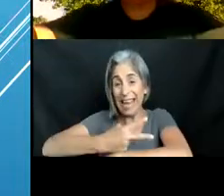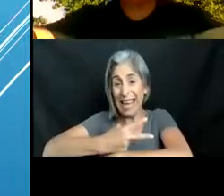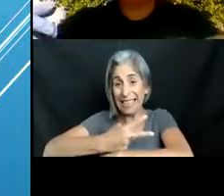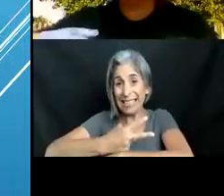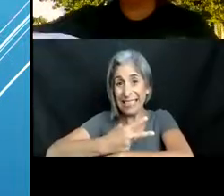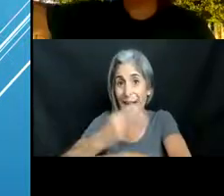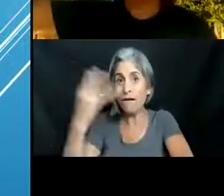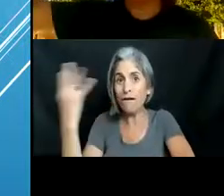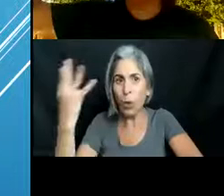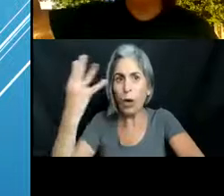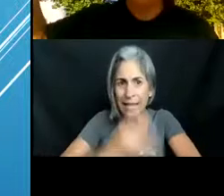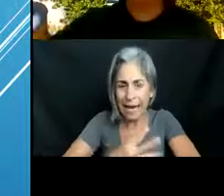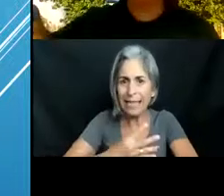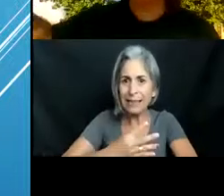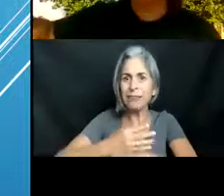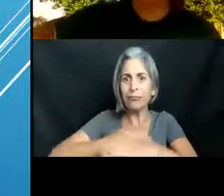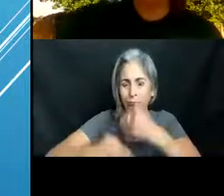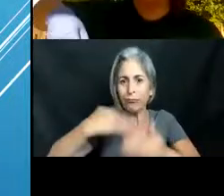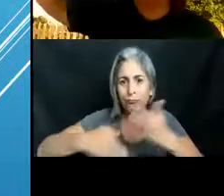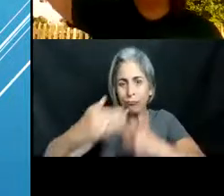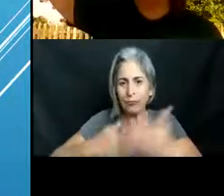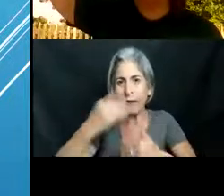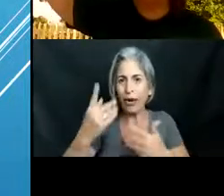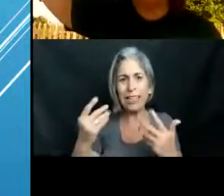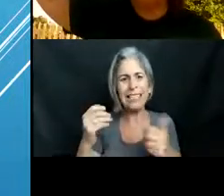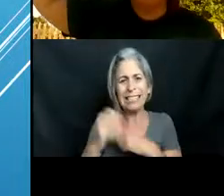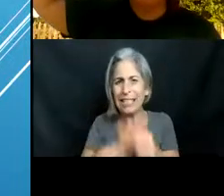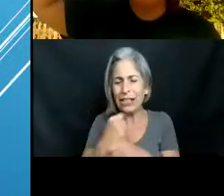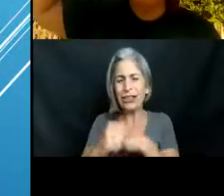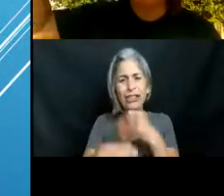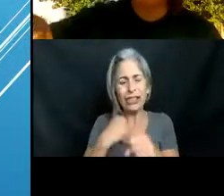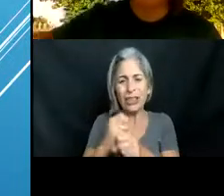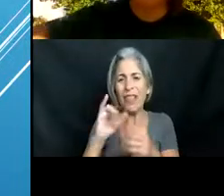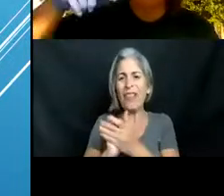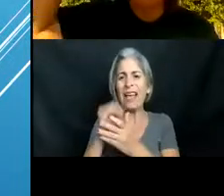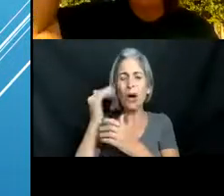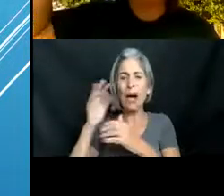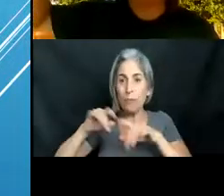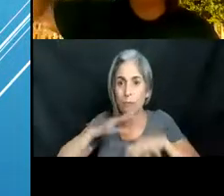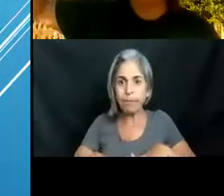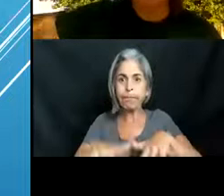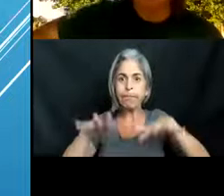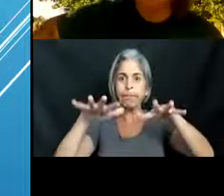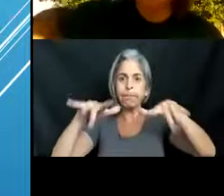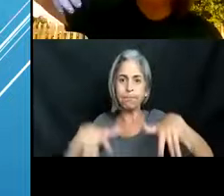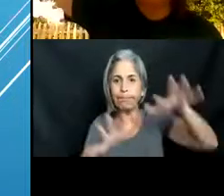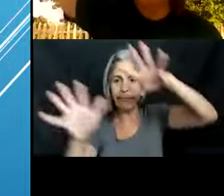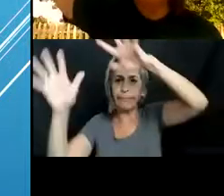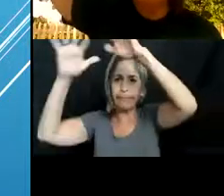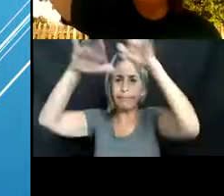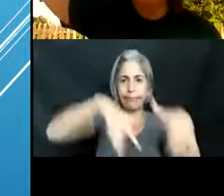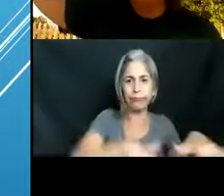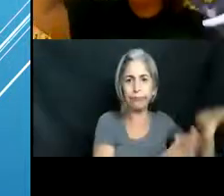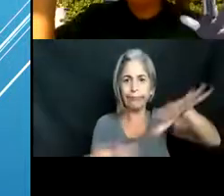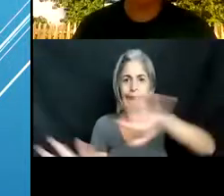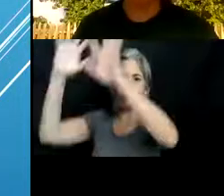let it go on the current, it'll float away, and that's actually how it propagated so far up the Gulf Stream so quickly, because that current would drag all